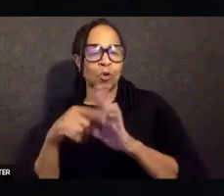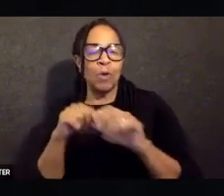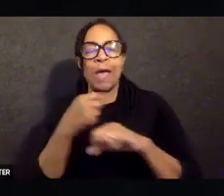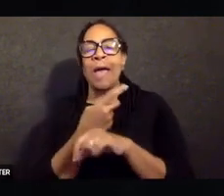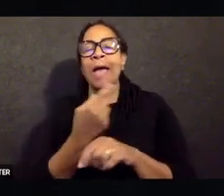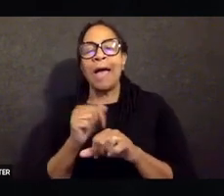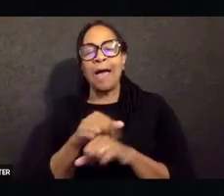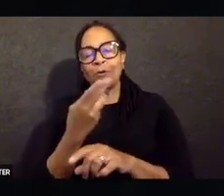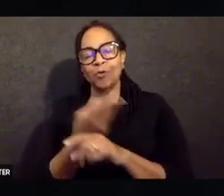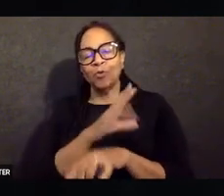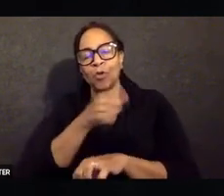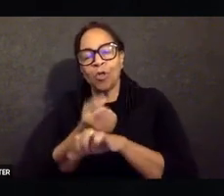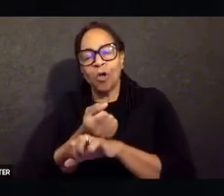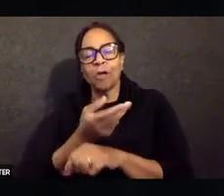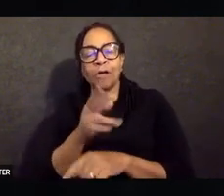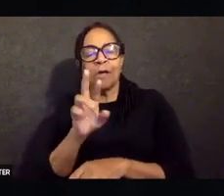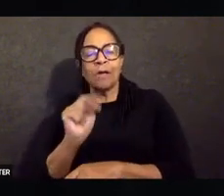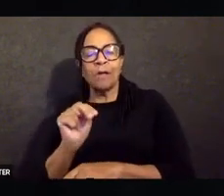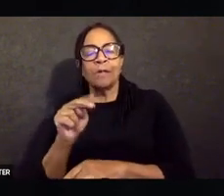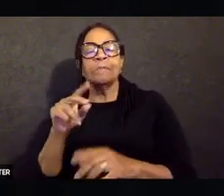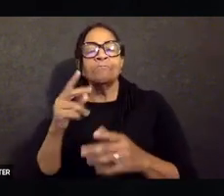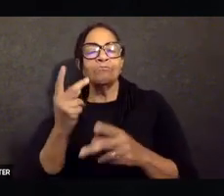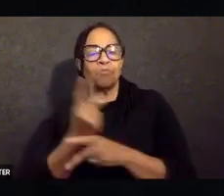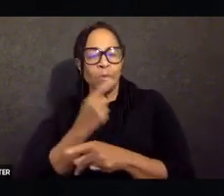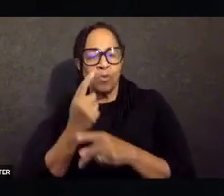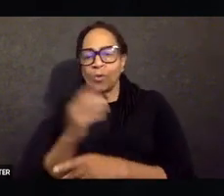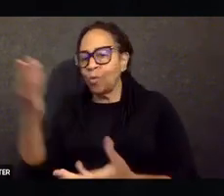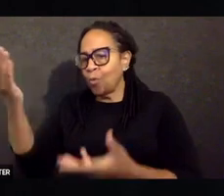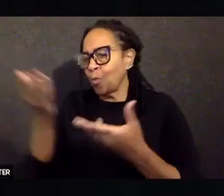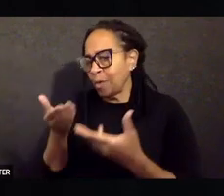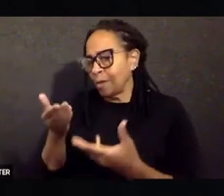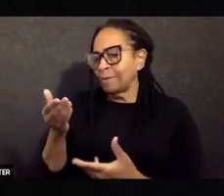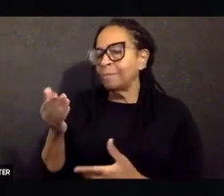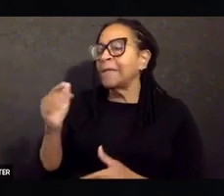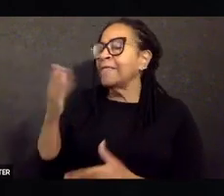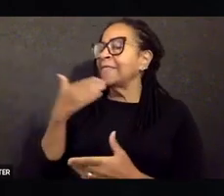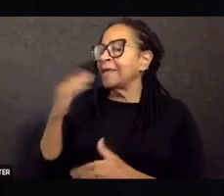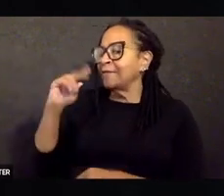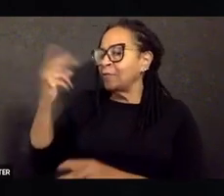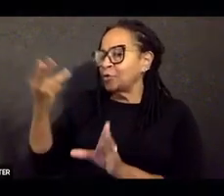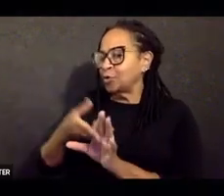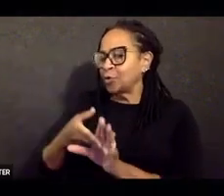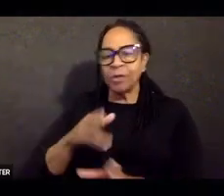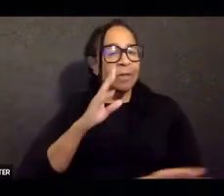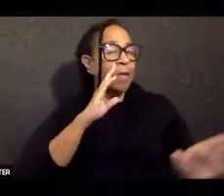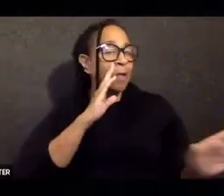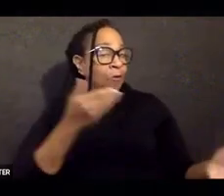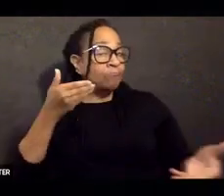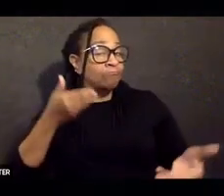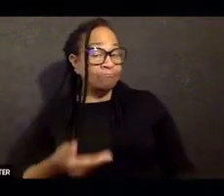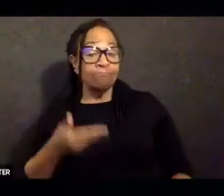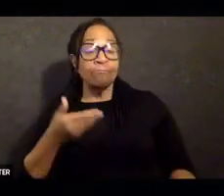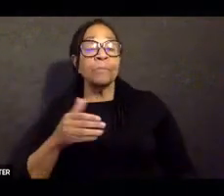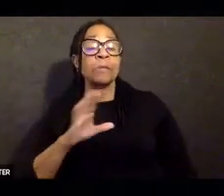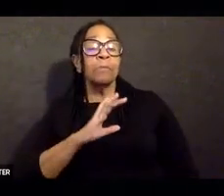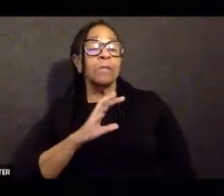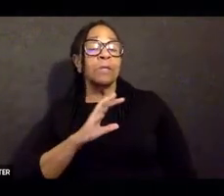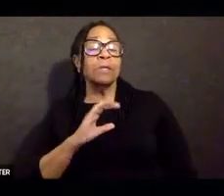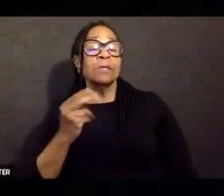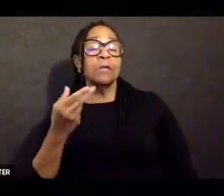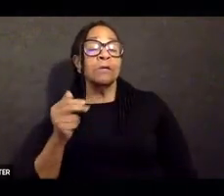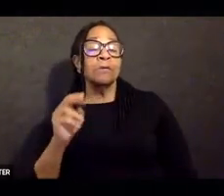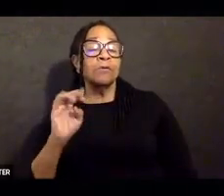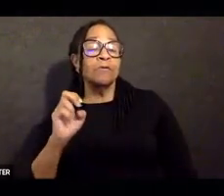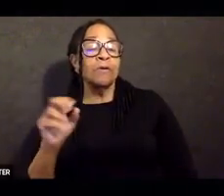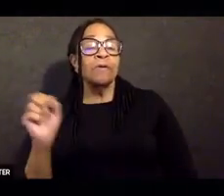who will show us how to properly use a cable gun lock. Welcome, Officer Hoff. Thank you for joining us. Hello, I'm Police Officer Richard Hoff